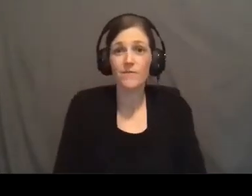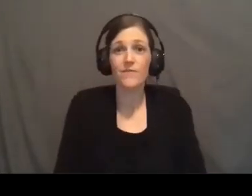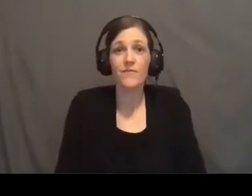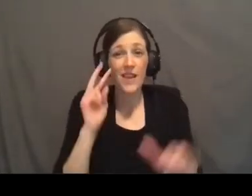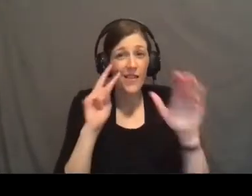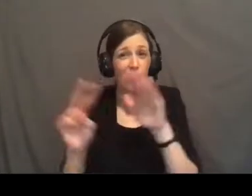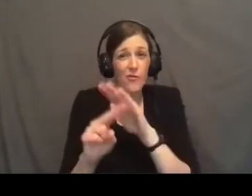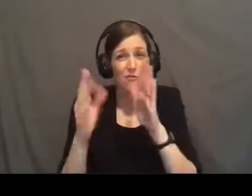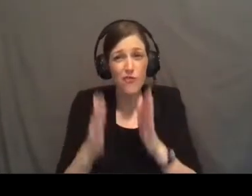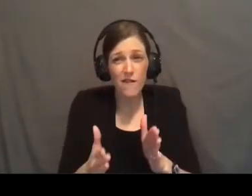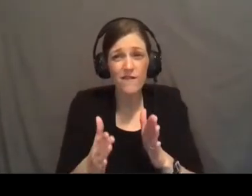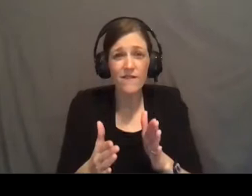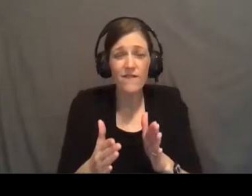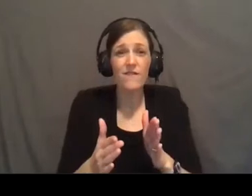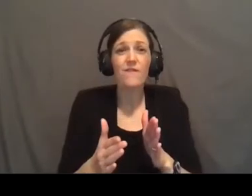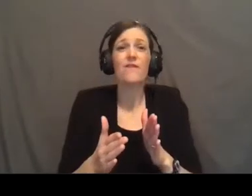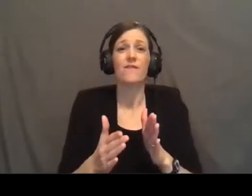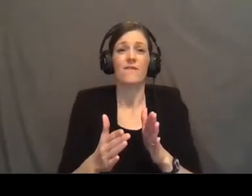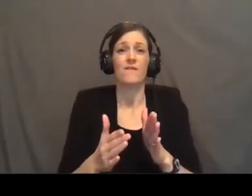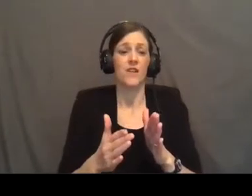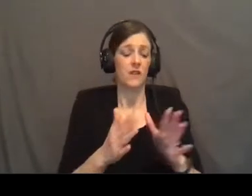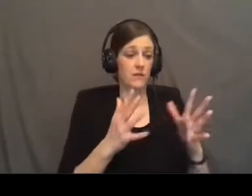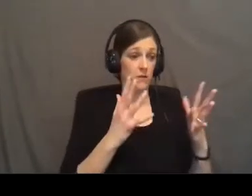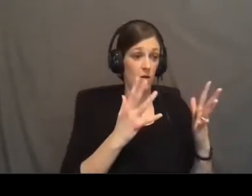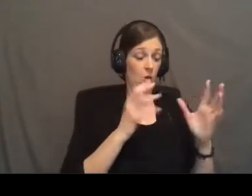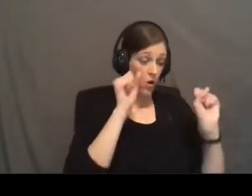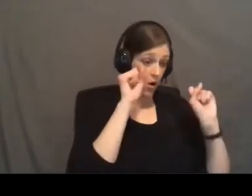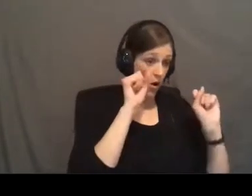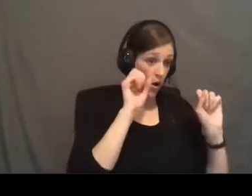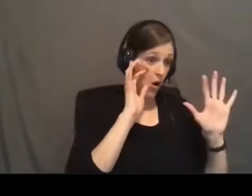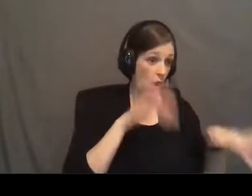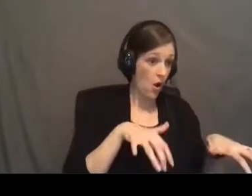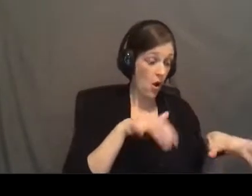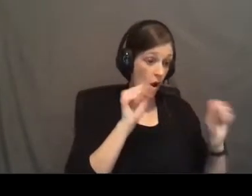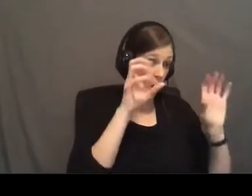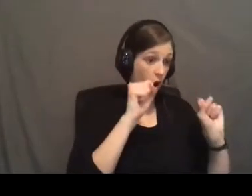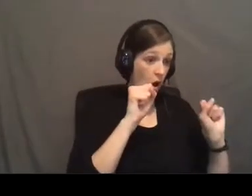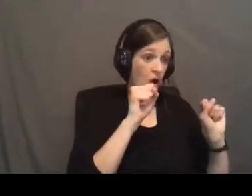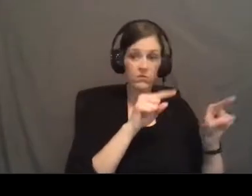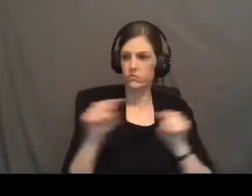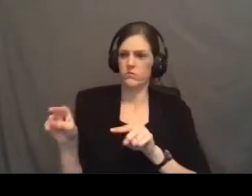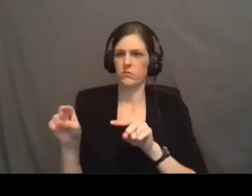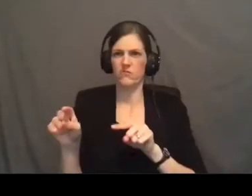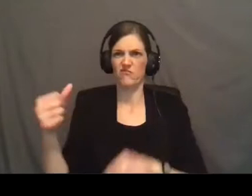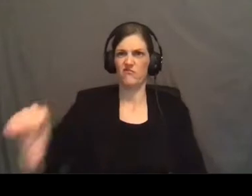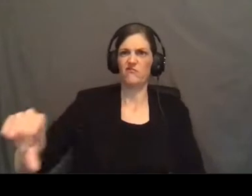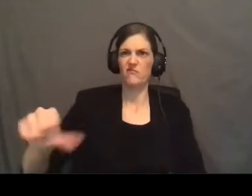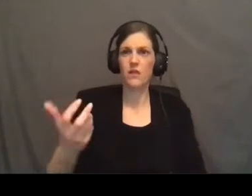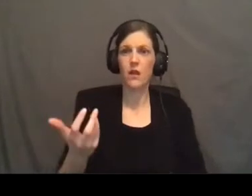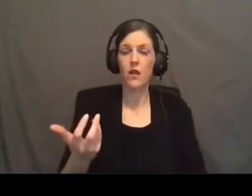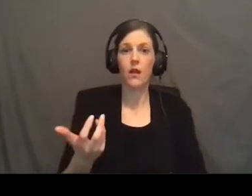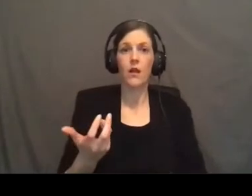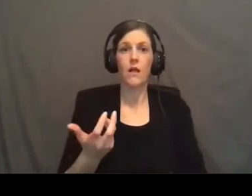moves from astonishment to flat out rejection. He moves from being astonished that this